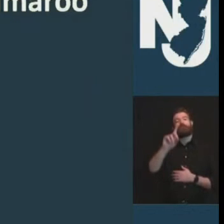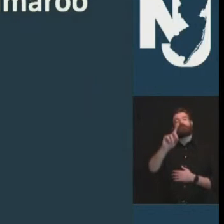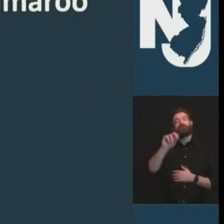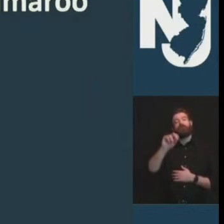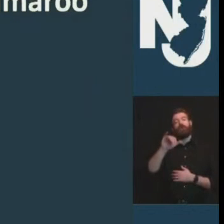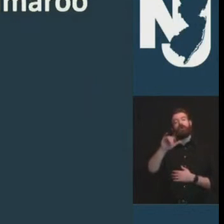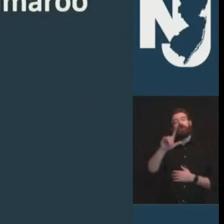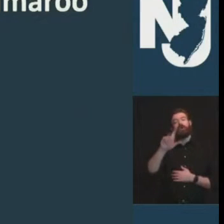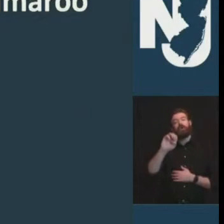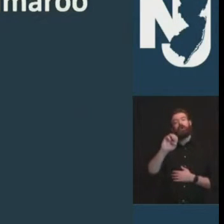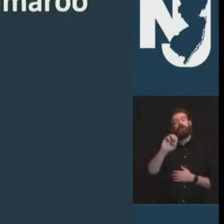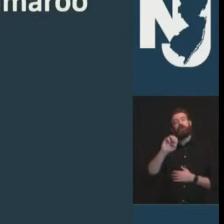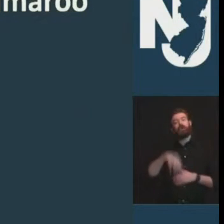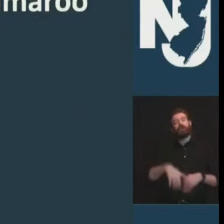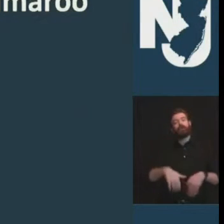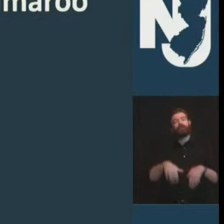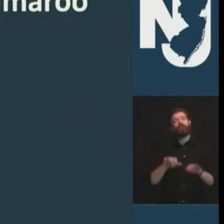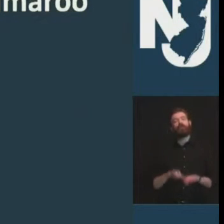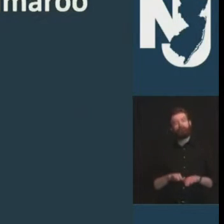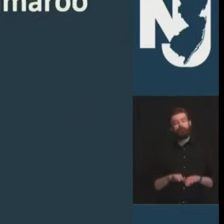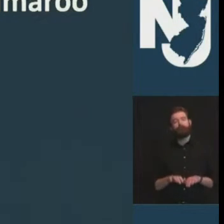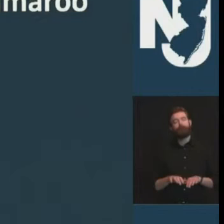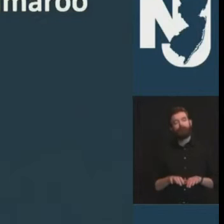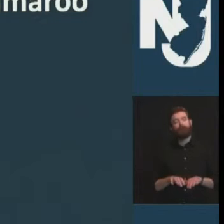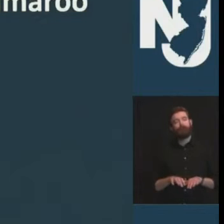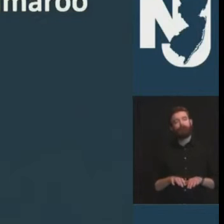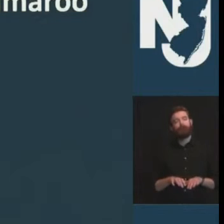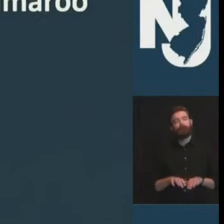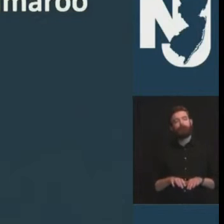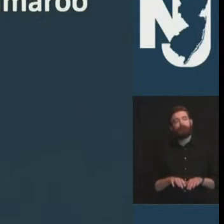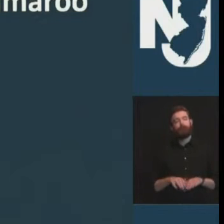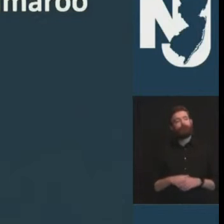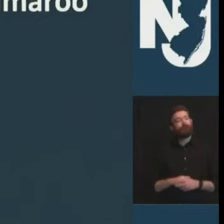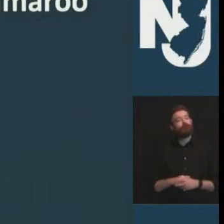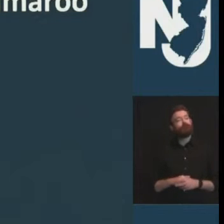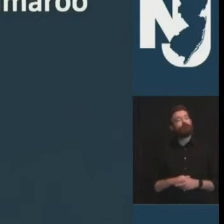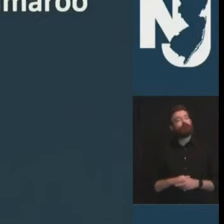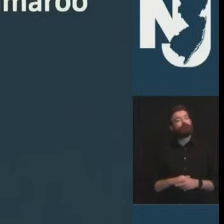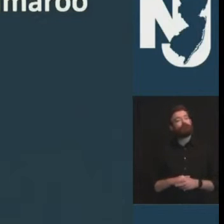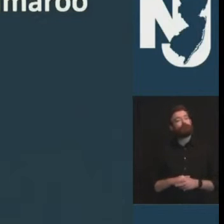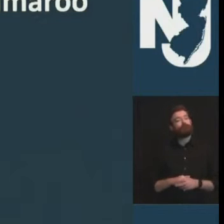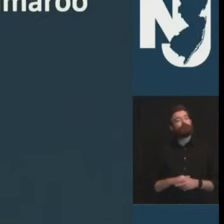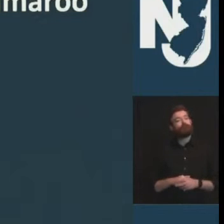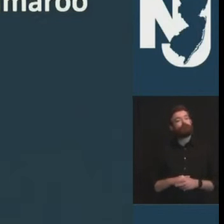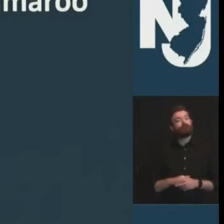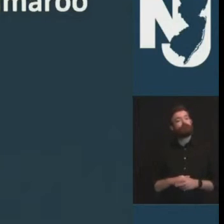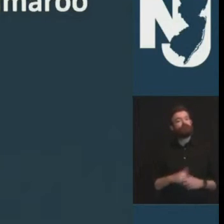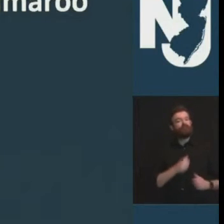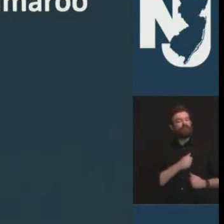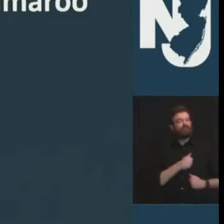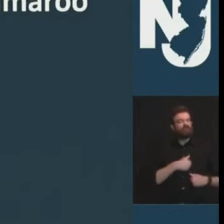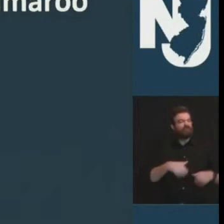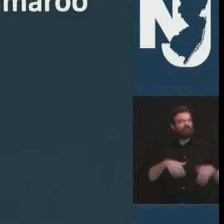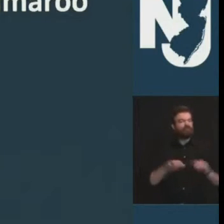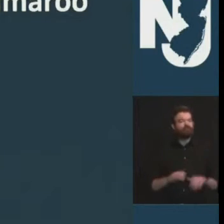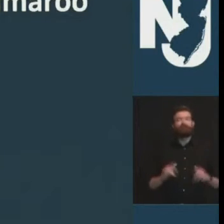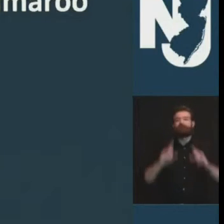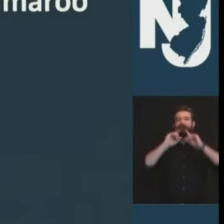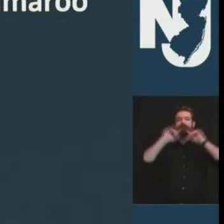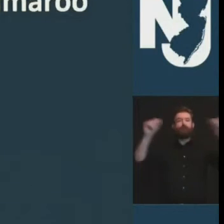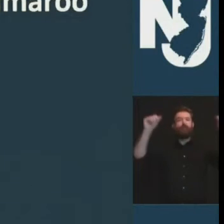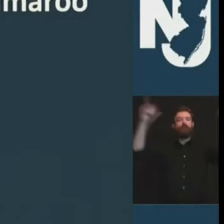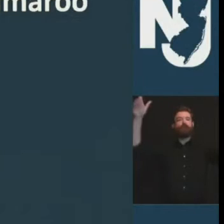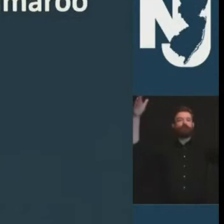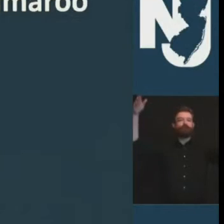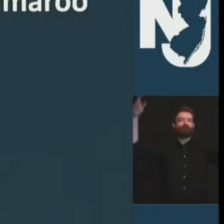day not this year and in his memory and honor i am today ordering that all flags throughout the state of new jersey will be lowered to